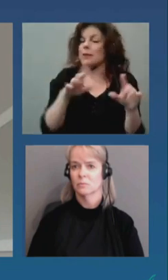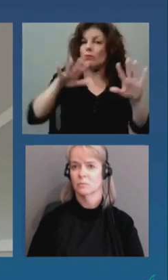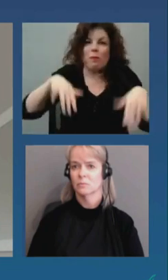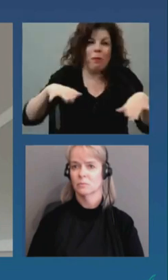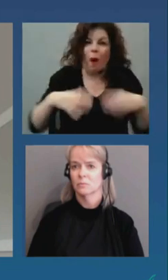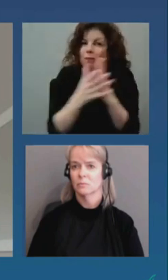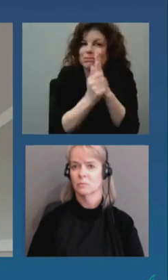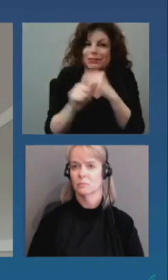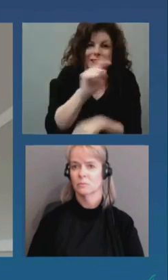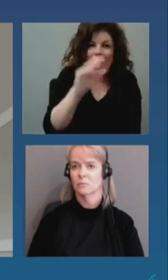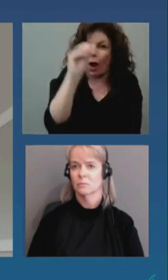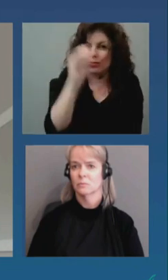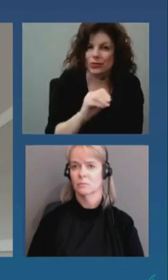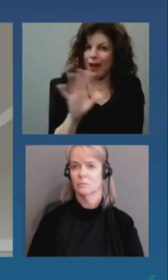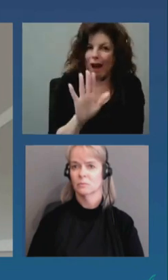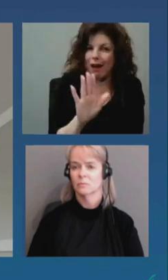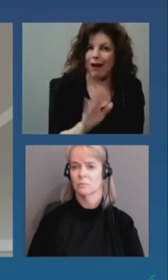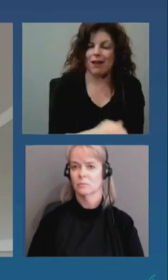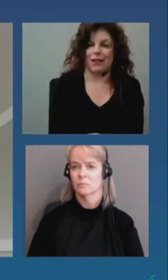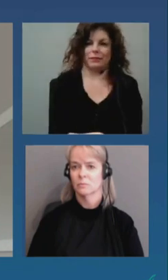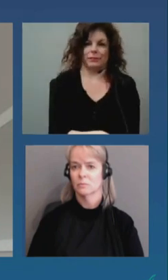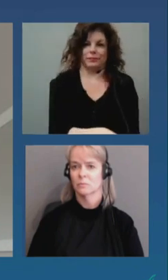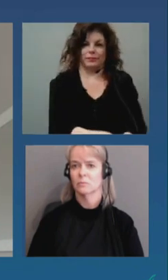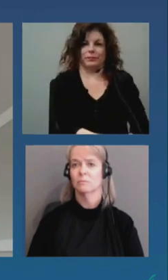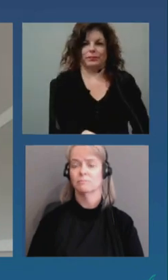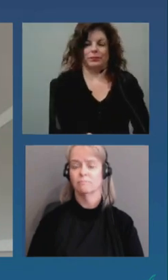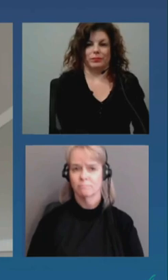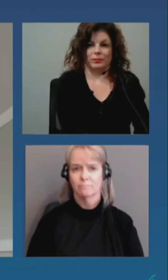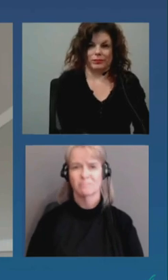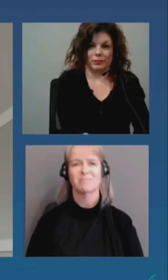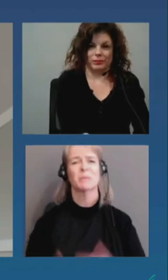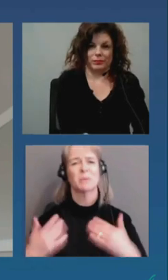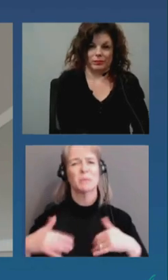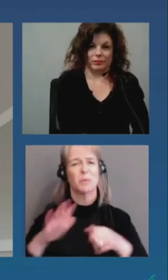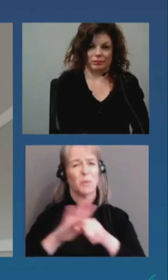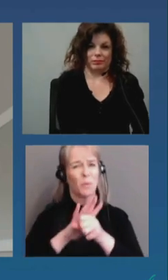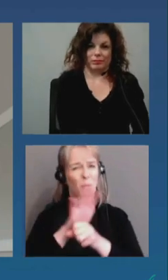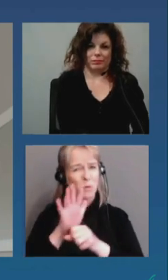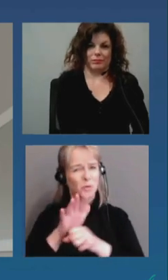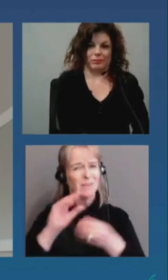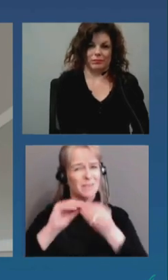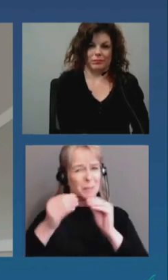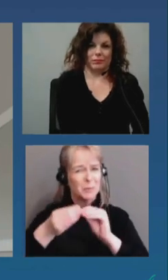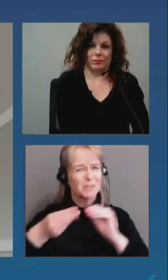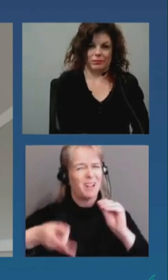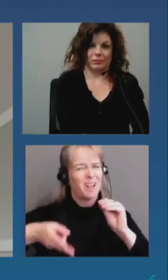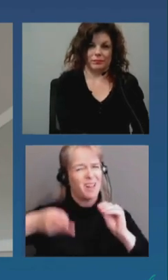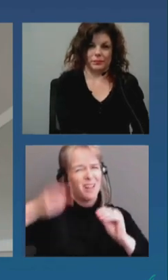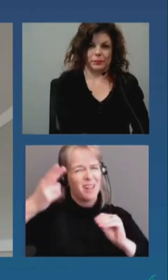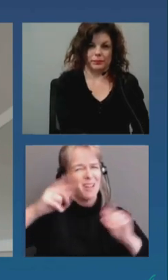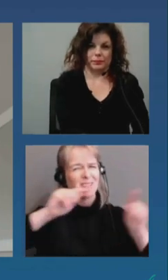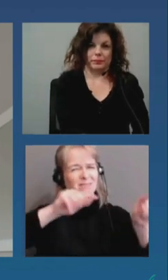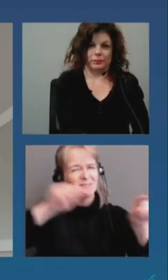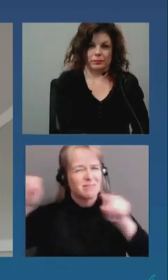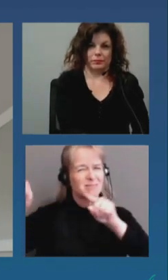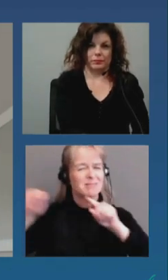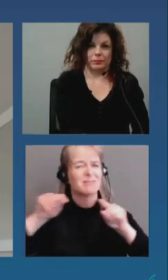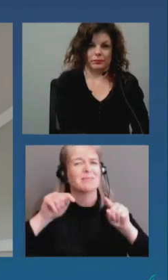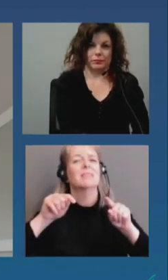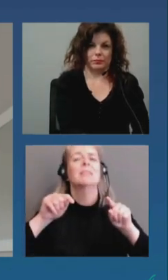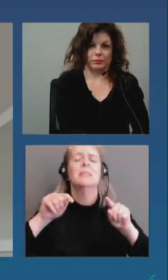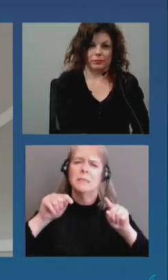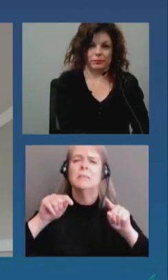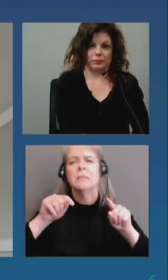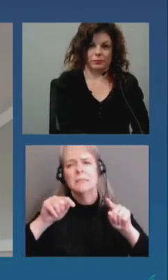With high levels of COVID in our community. We expect to continue to see a small number of vaccinated people test positive.